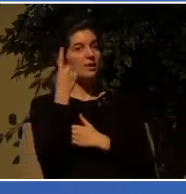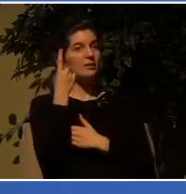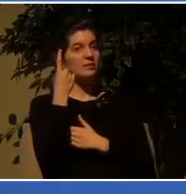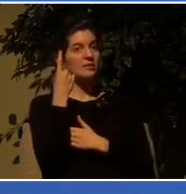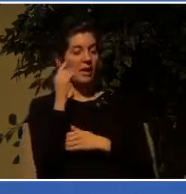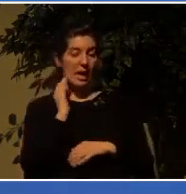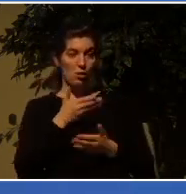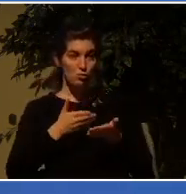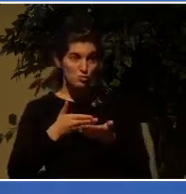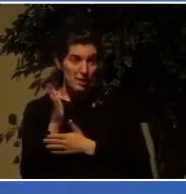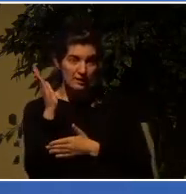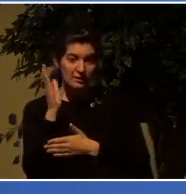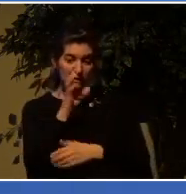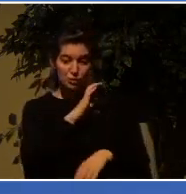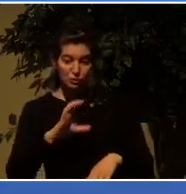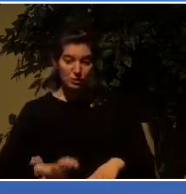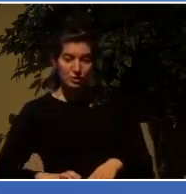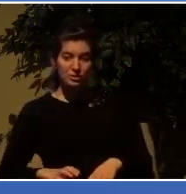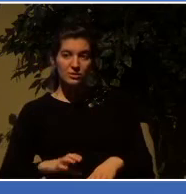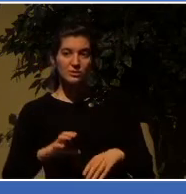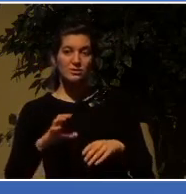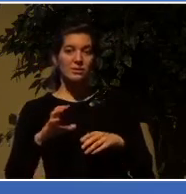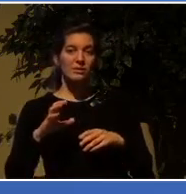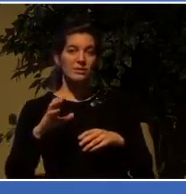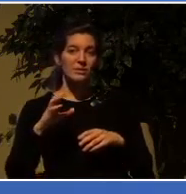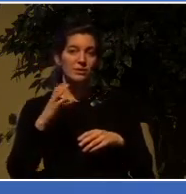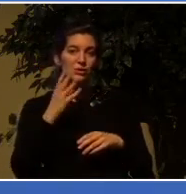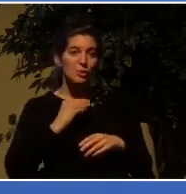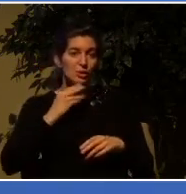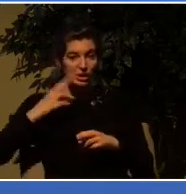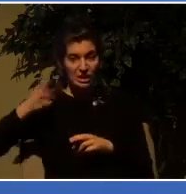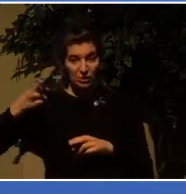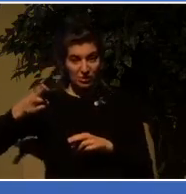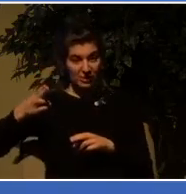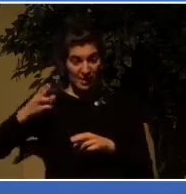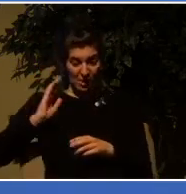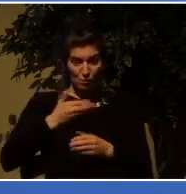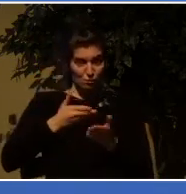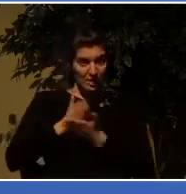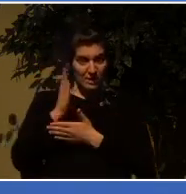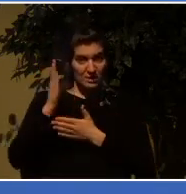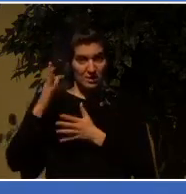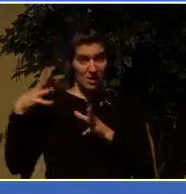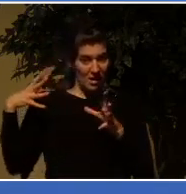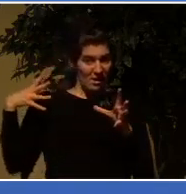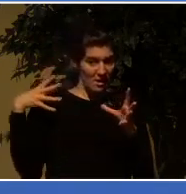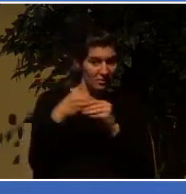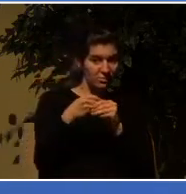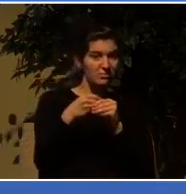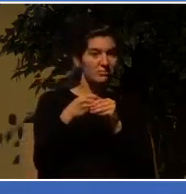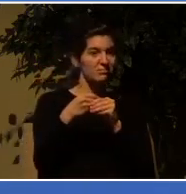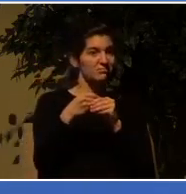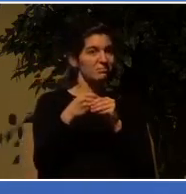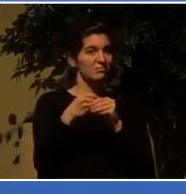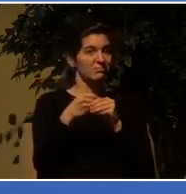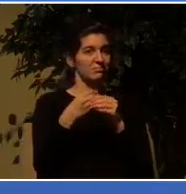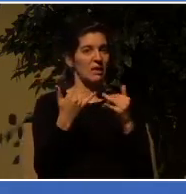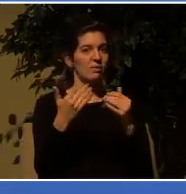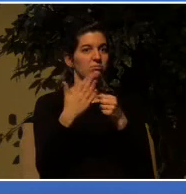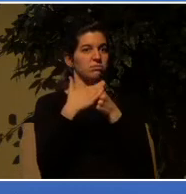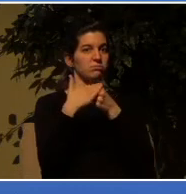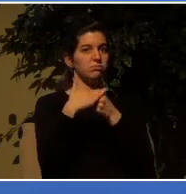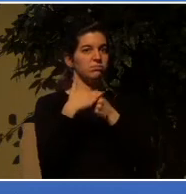our Judeo-Christian heritage are going down the tubes incredibly fast, and I would not be doing my job if I didn't let you